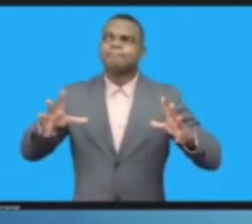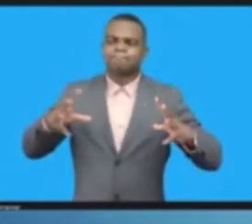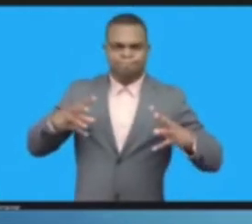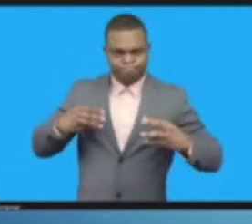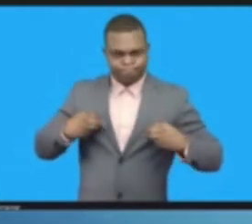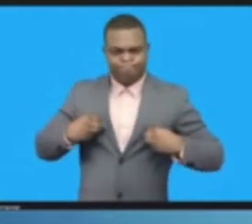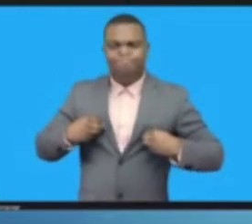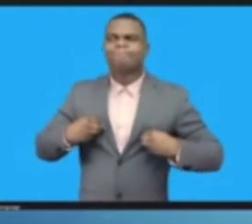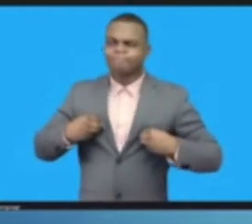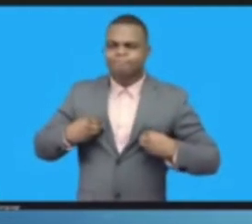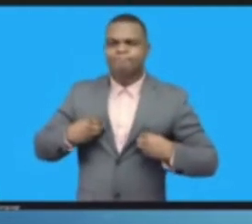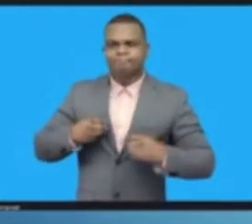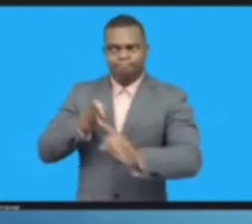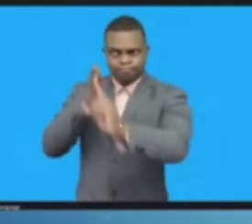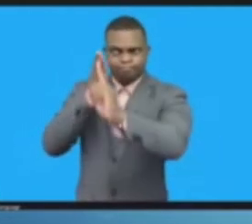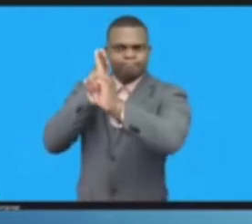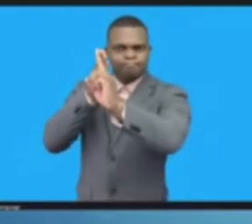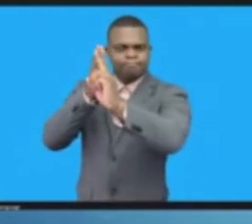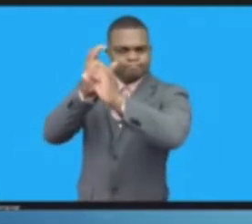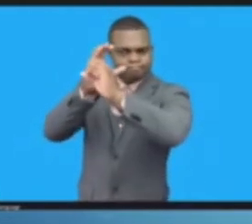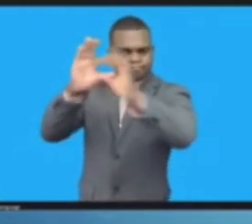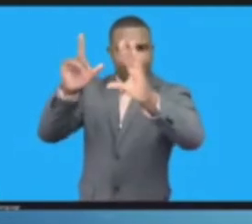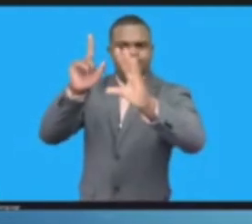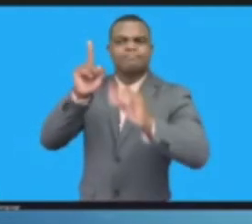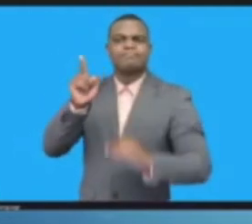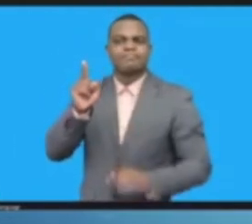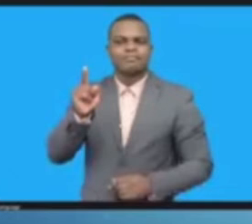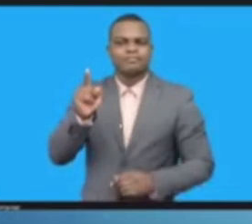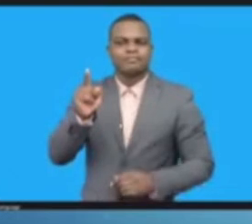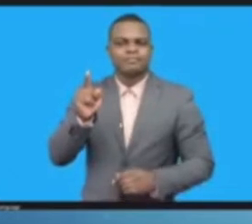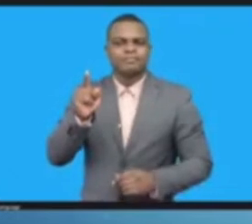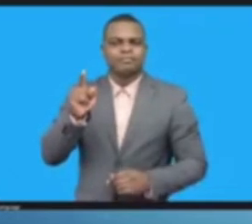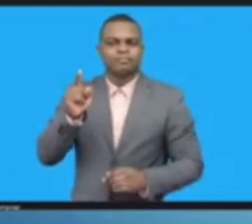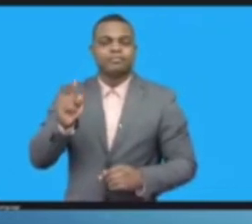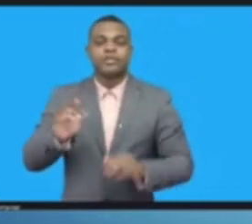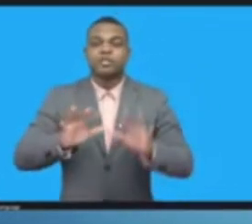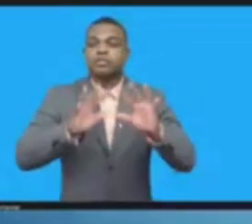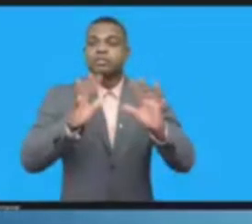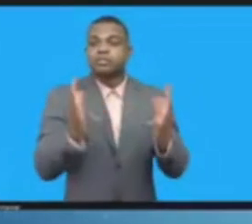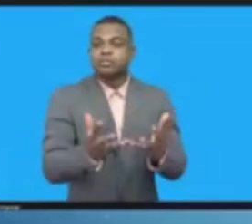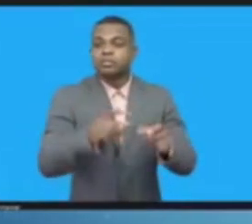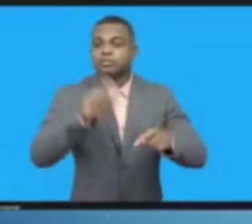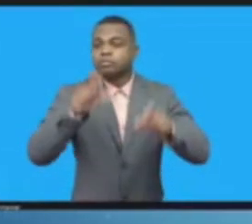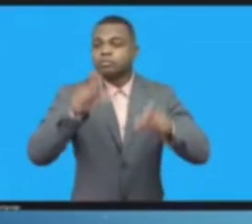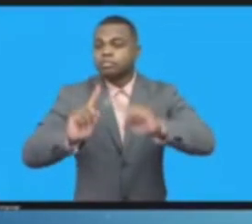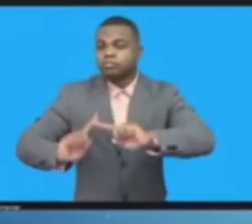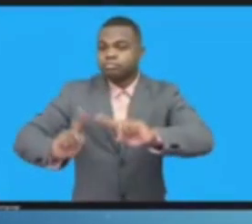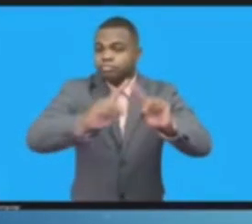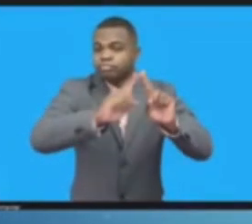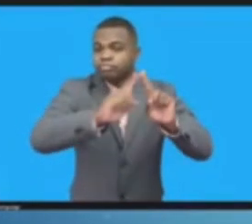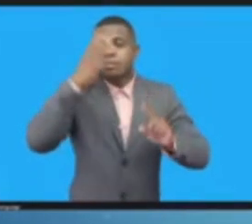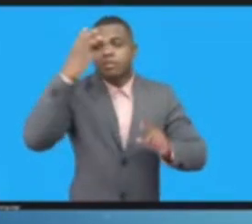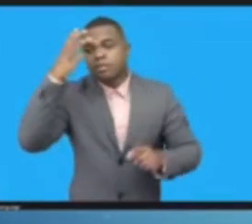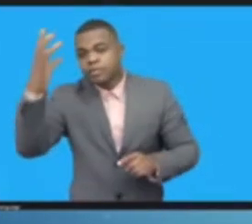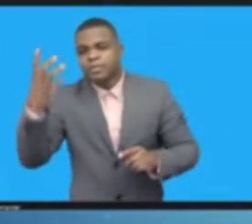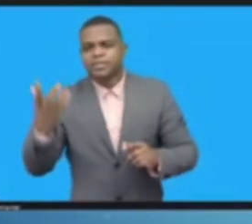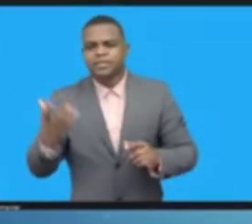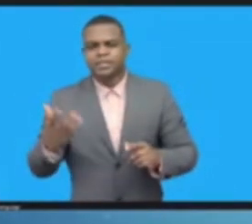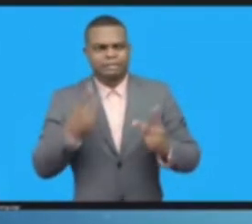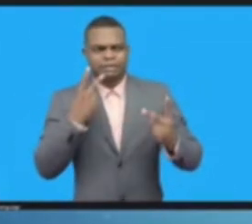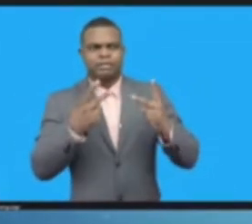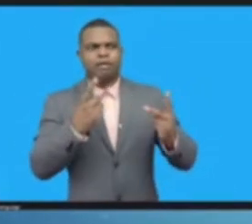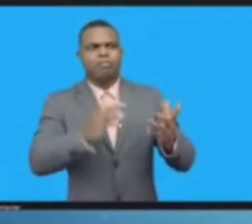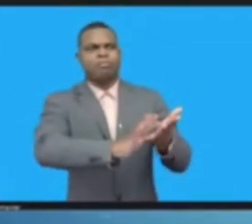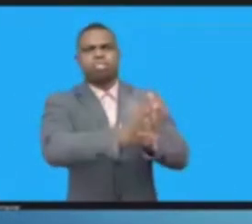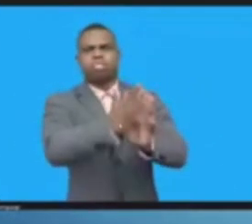has ever had to create a fairer, more prosperous, and more inclusive world for